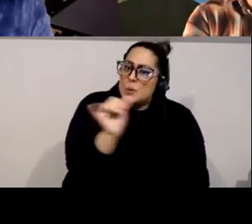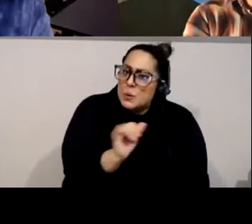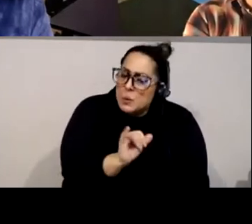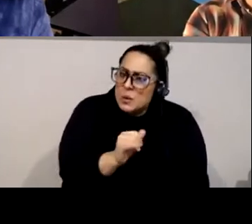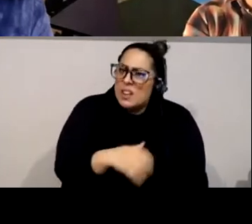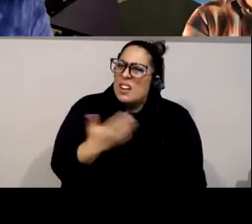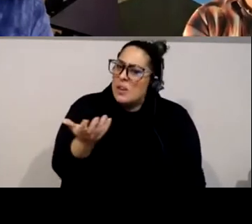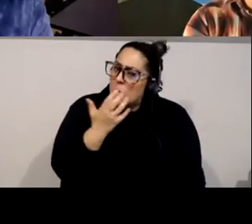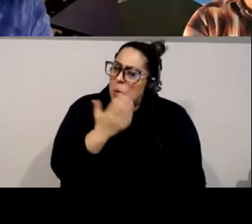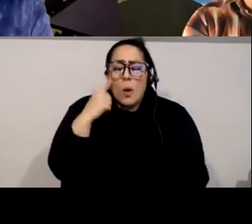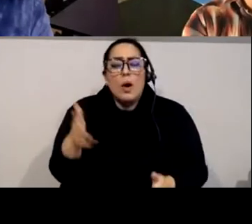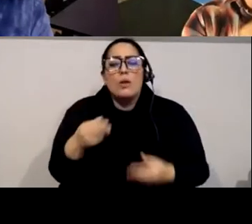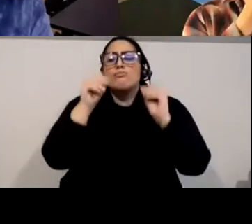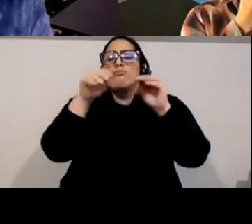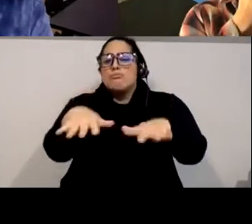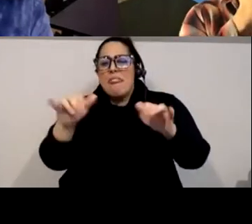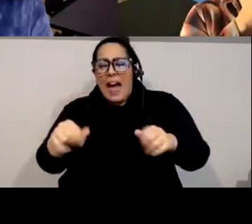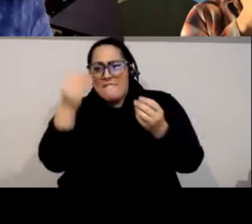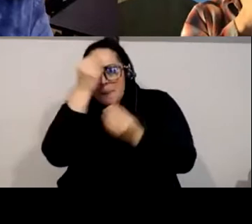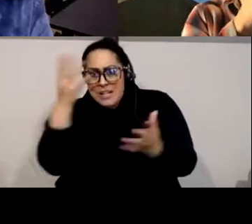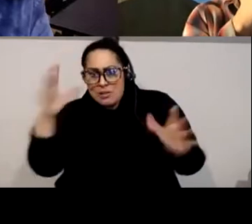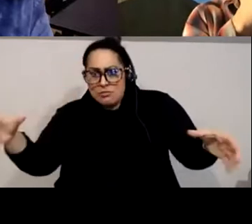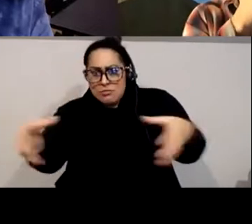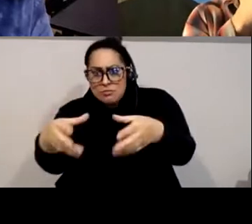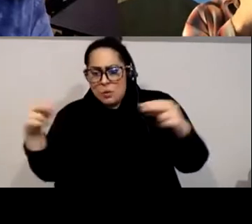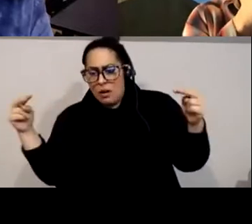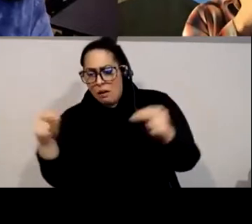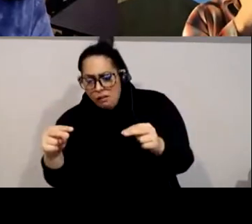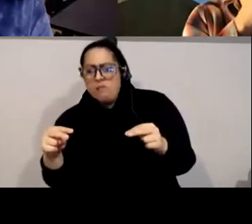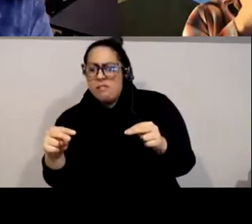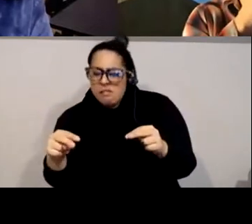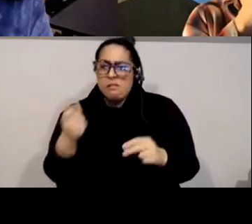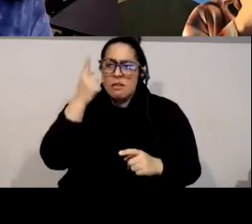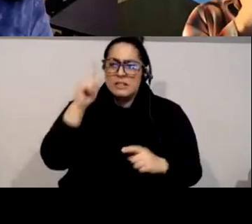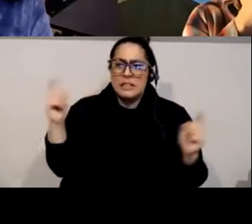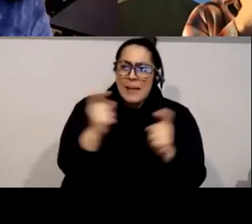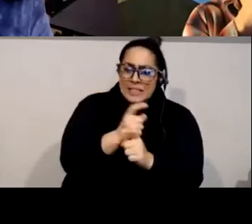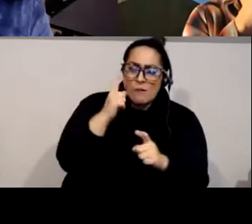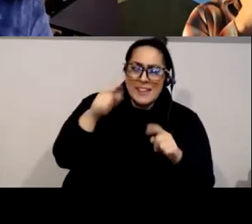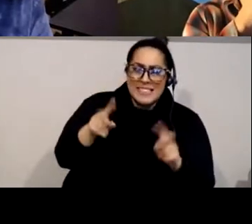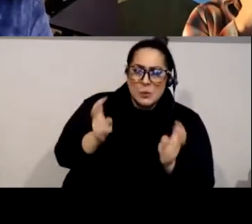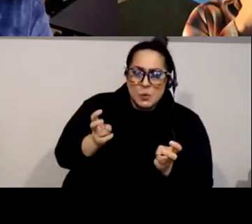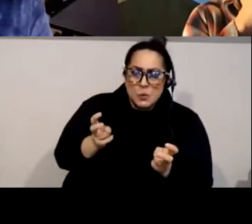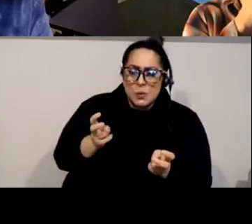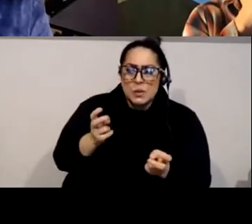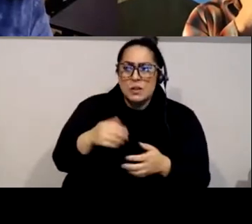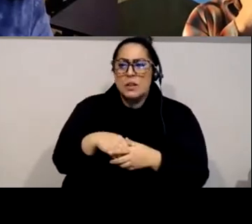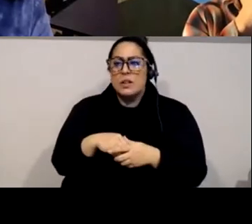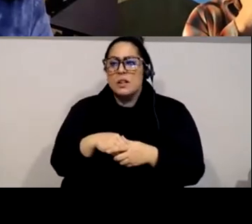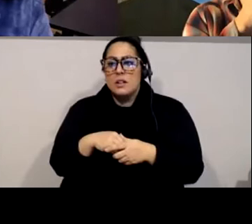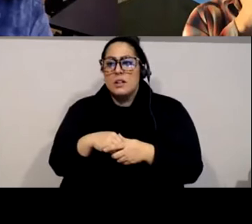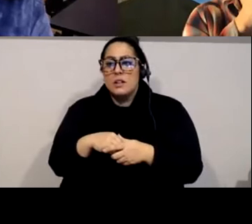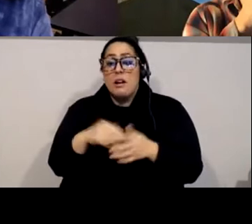I think I just want to bring that into the room to sort of like understand how the complexity of this issue might sort of bring in. And I hope,